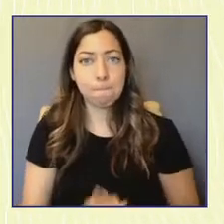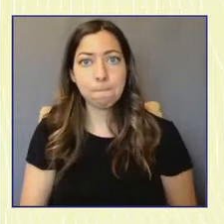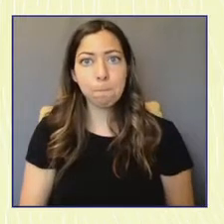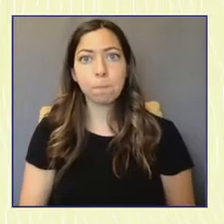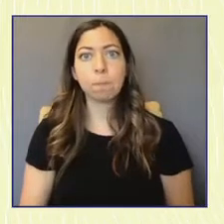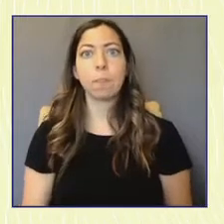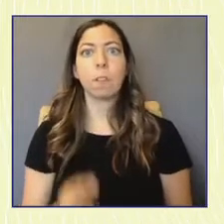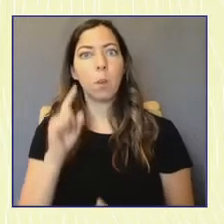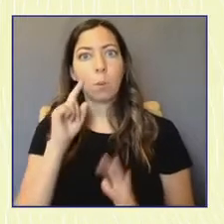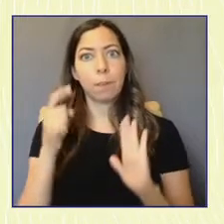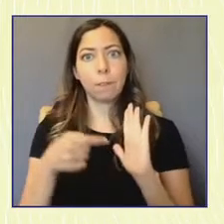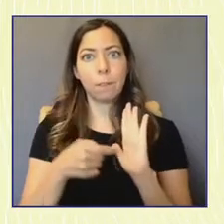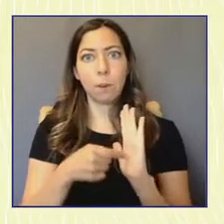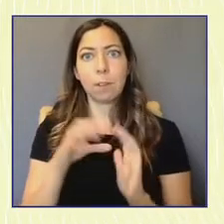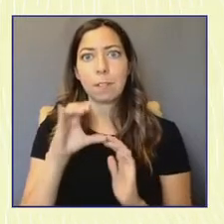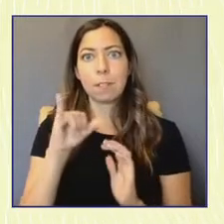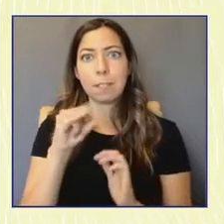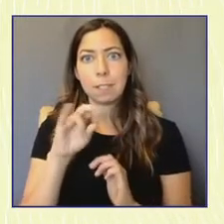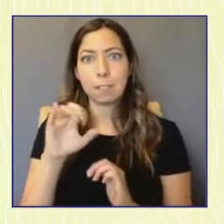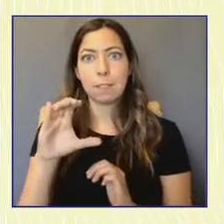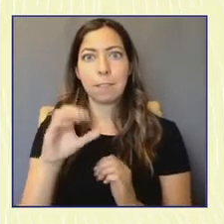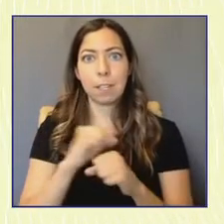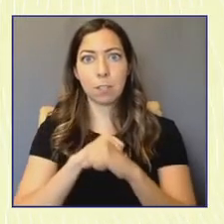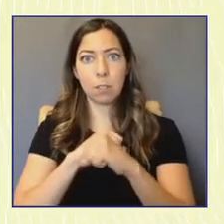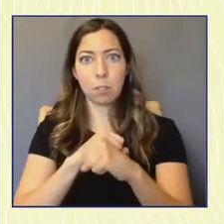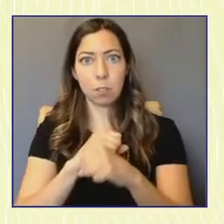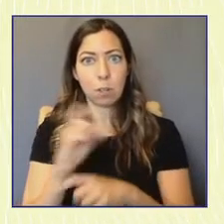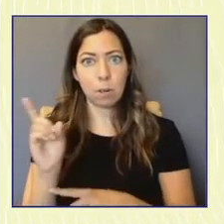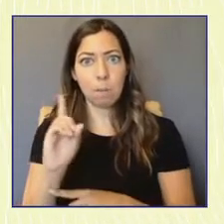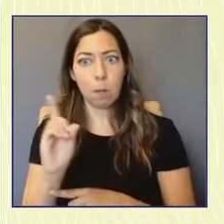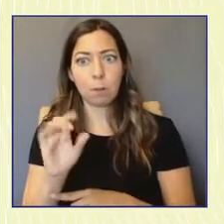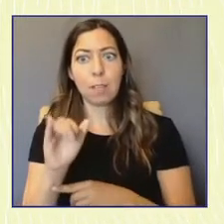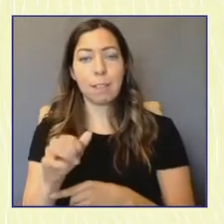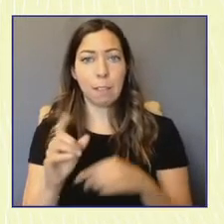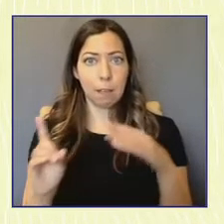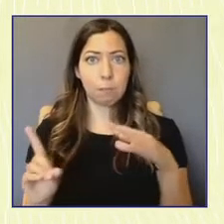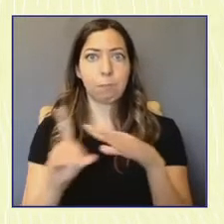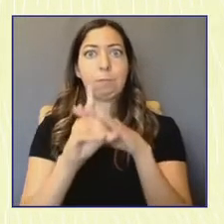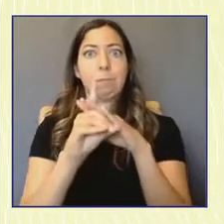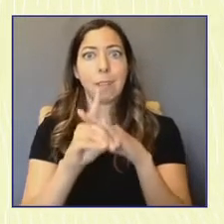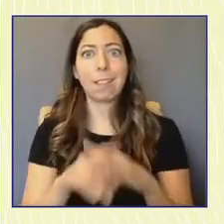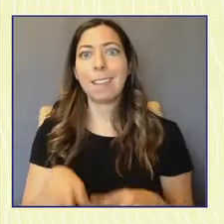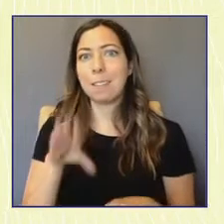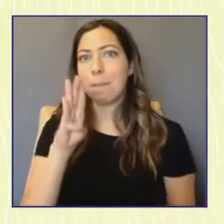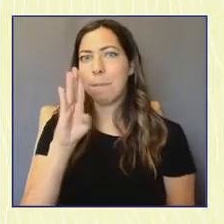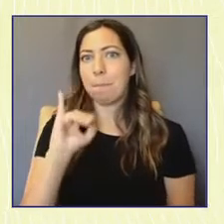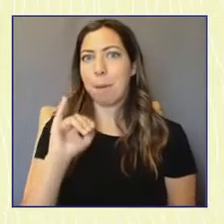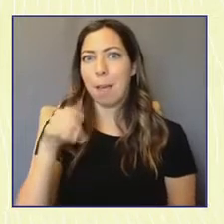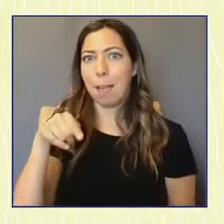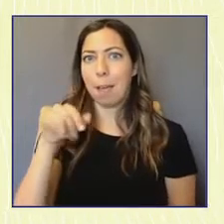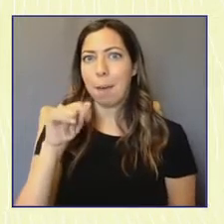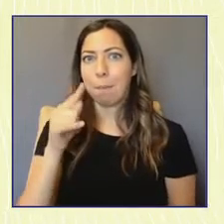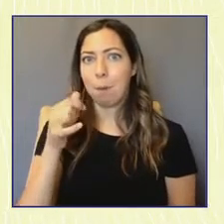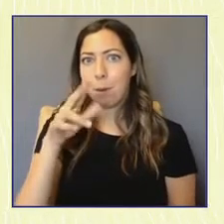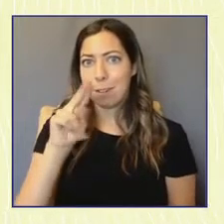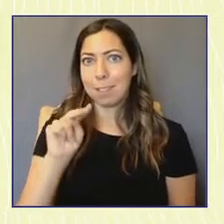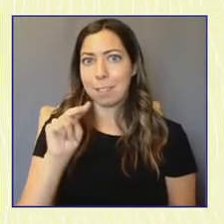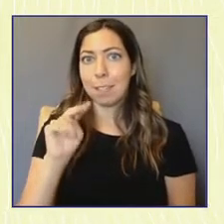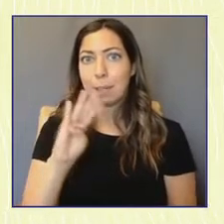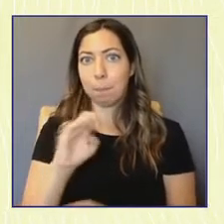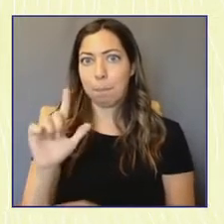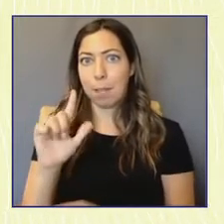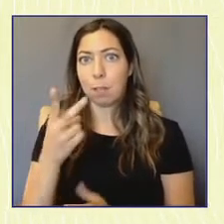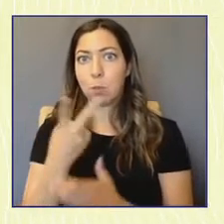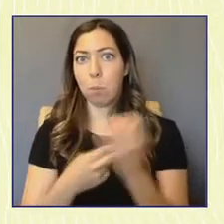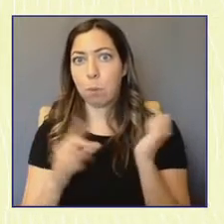Democracy Act, for instance, has come to the forefront, which is a bipartisan bill that is supporting